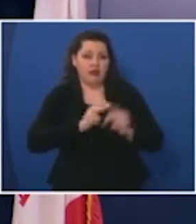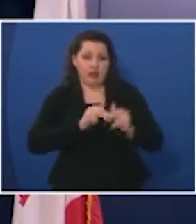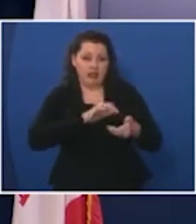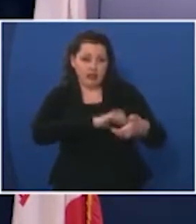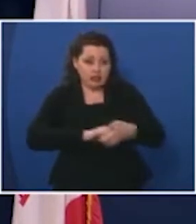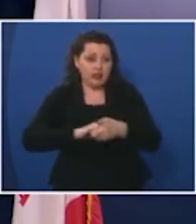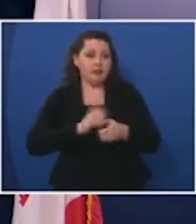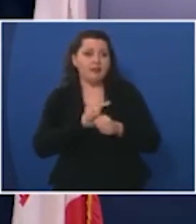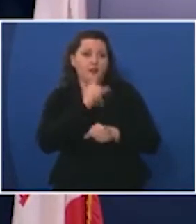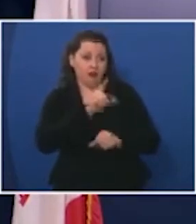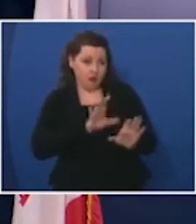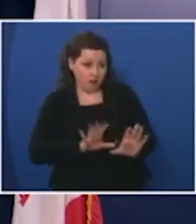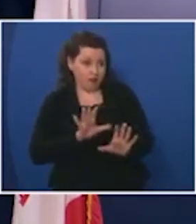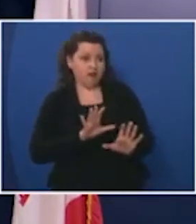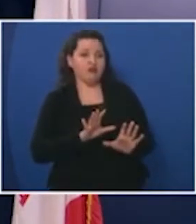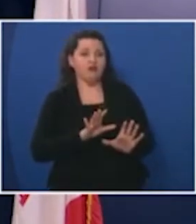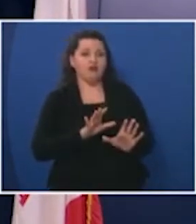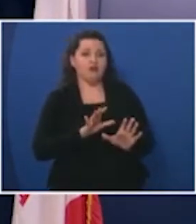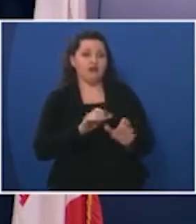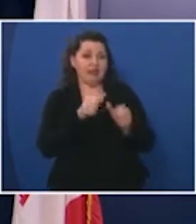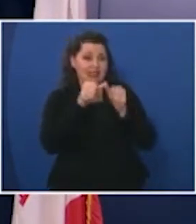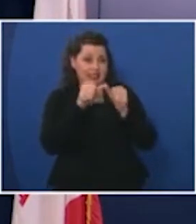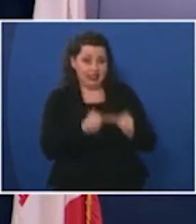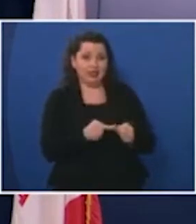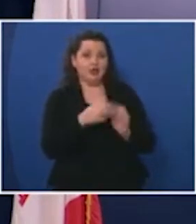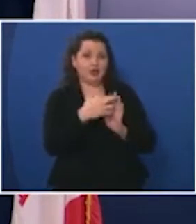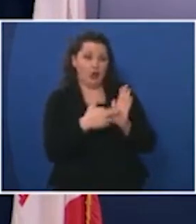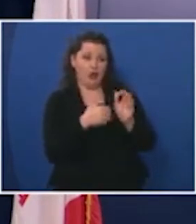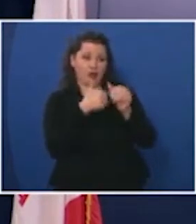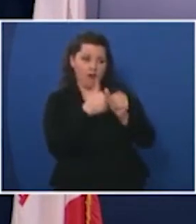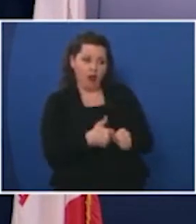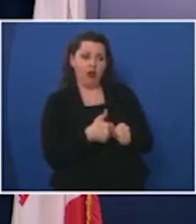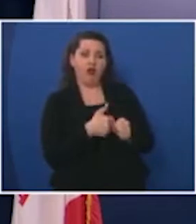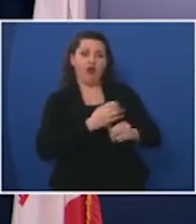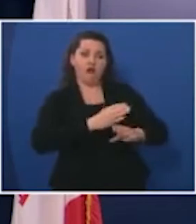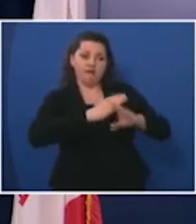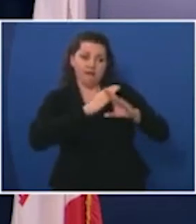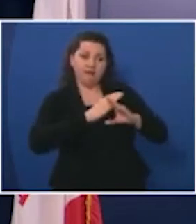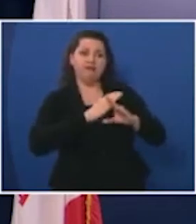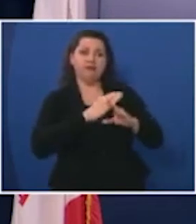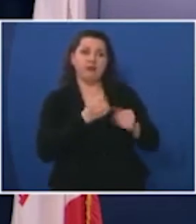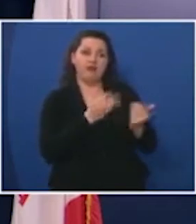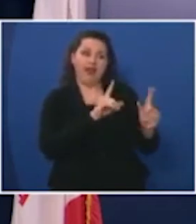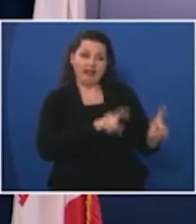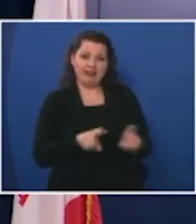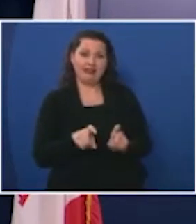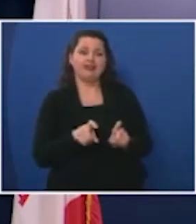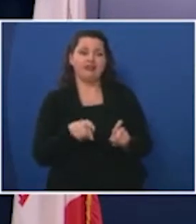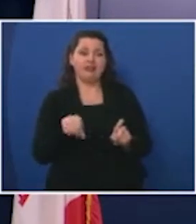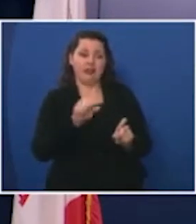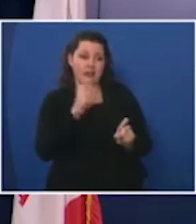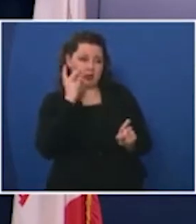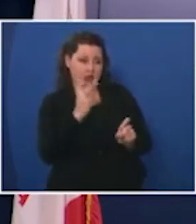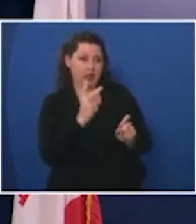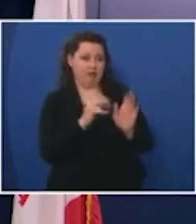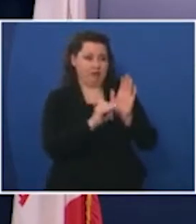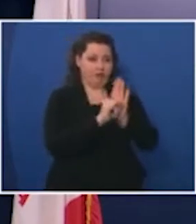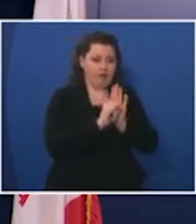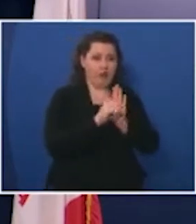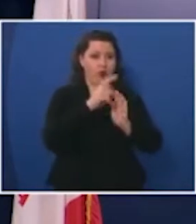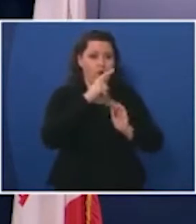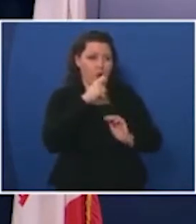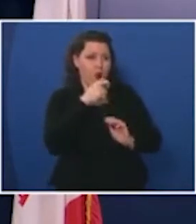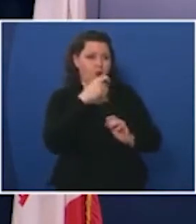sure that they're practicing the infectious control to make sure that we're providing the testing so that they can see you know the residents